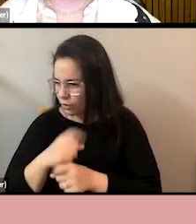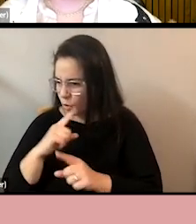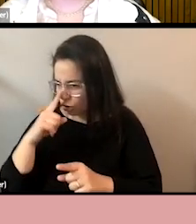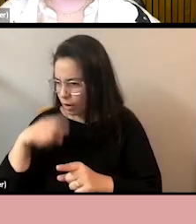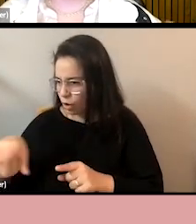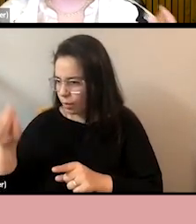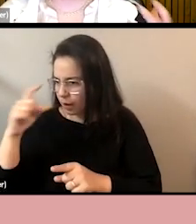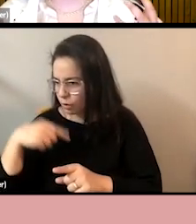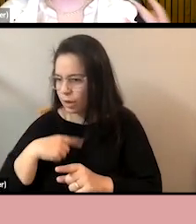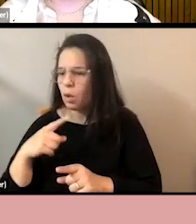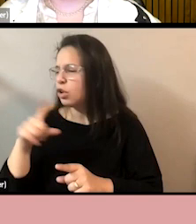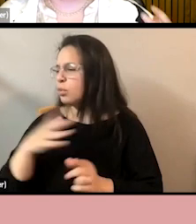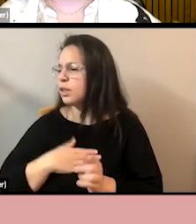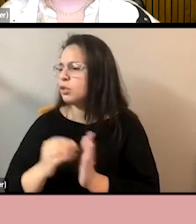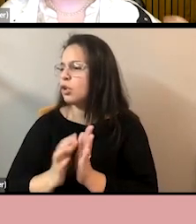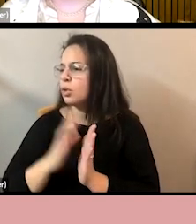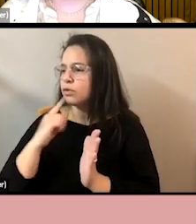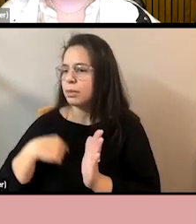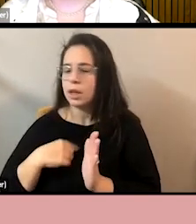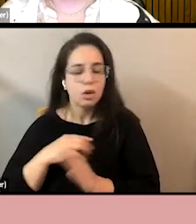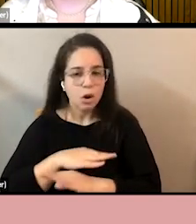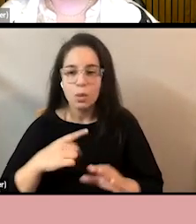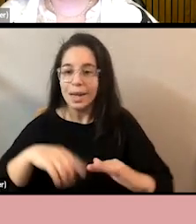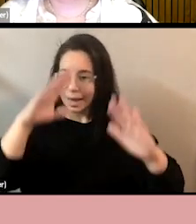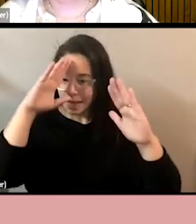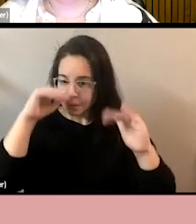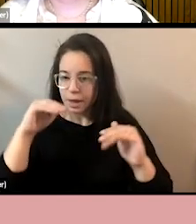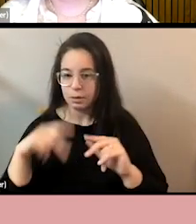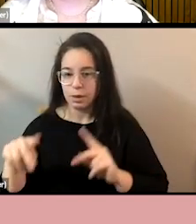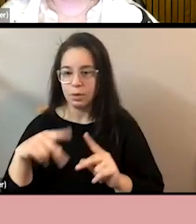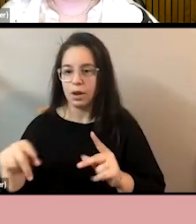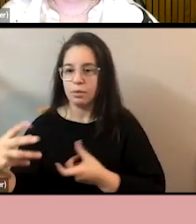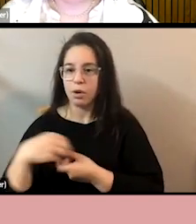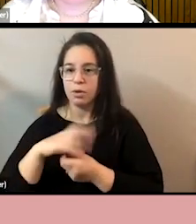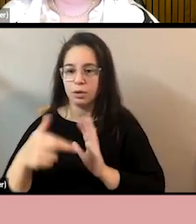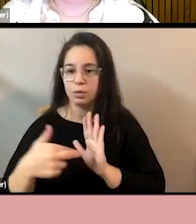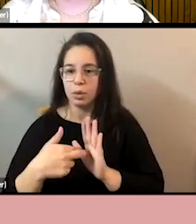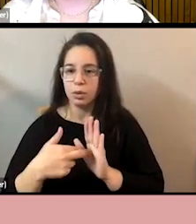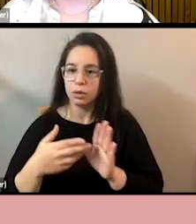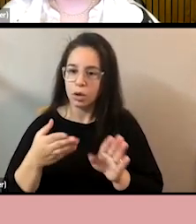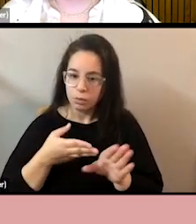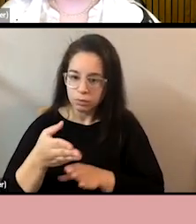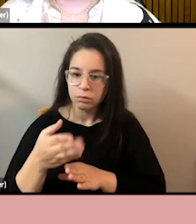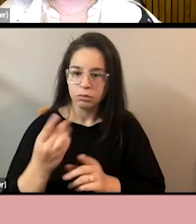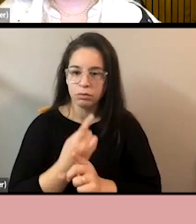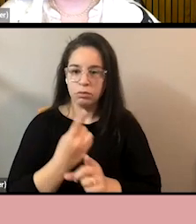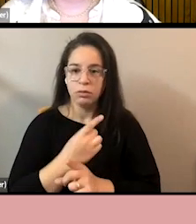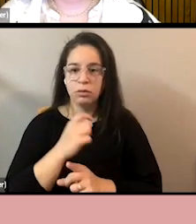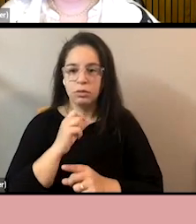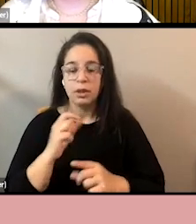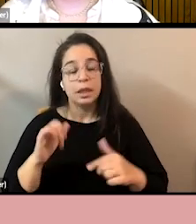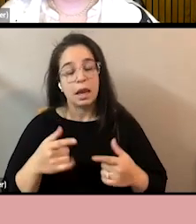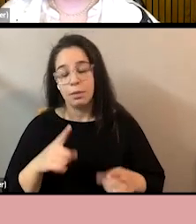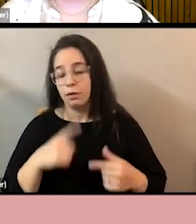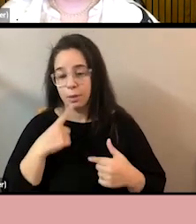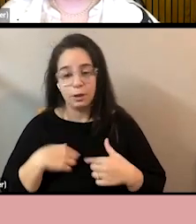because we expect them and people like them to be present in the roles and that they've earned. This happened to me so